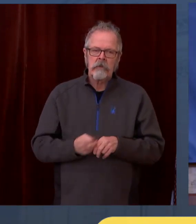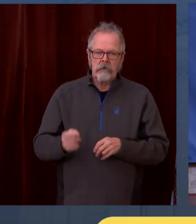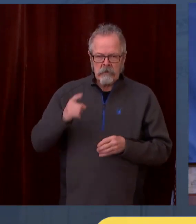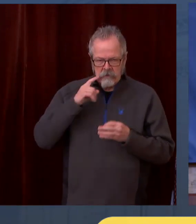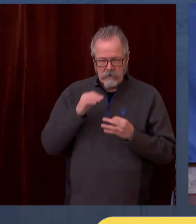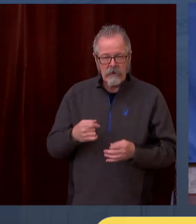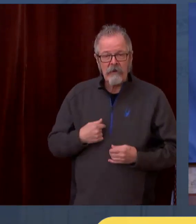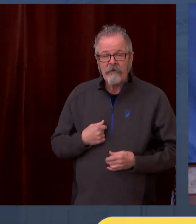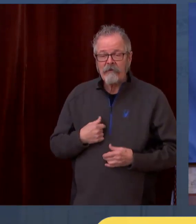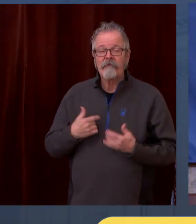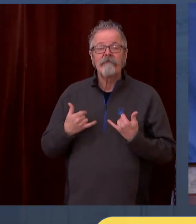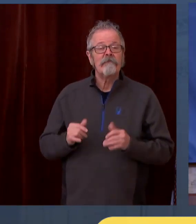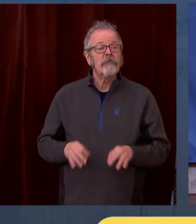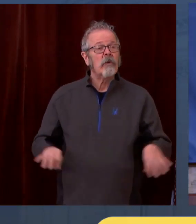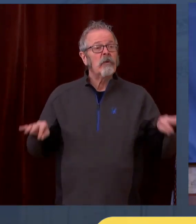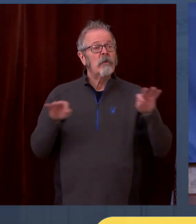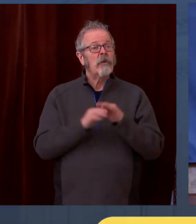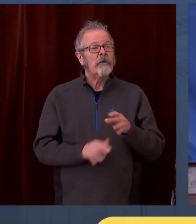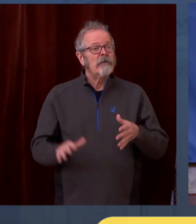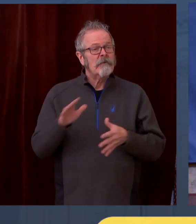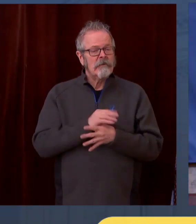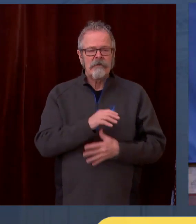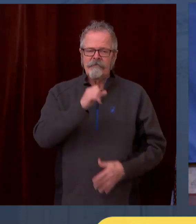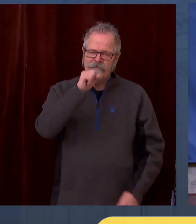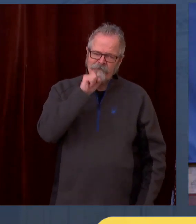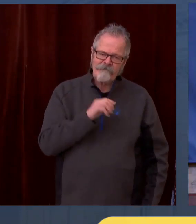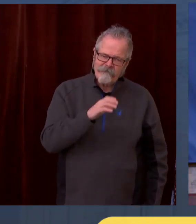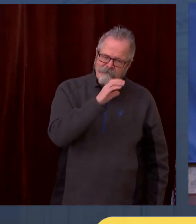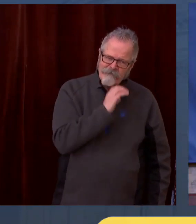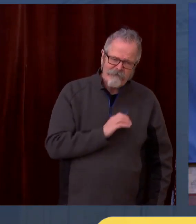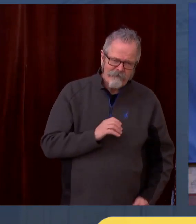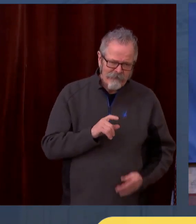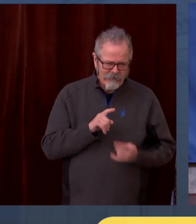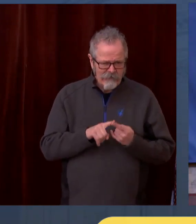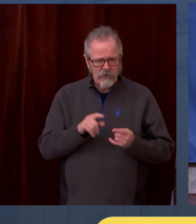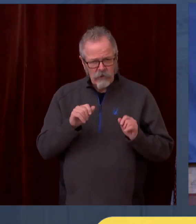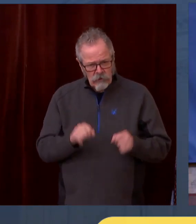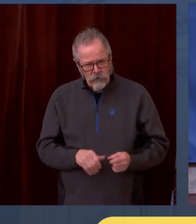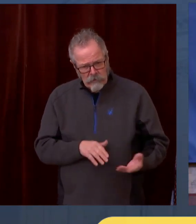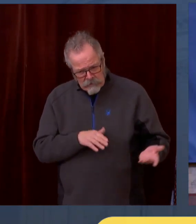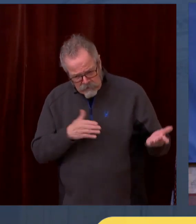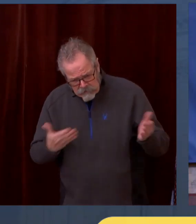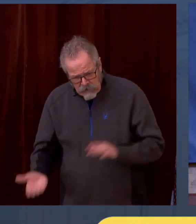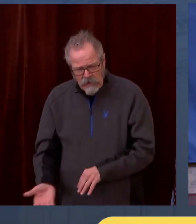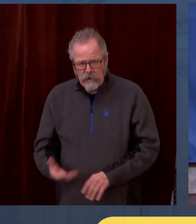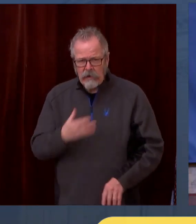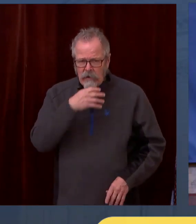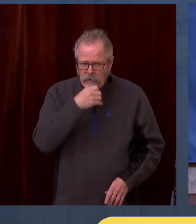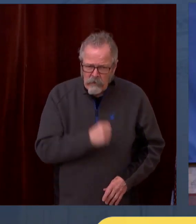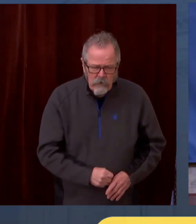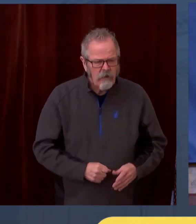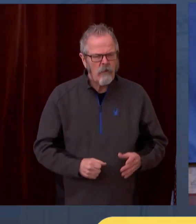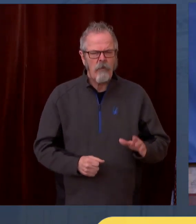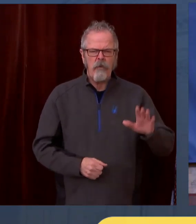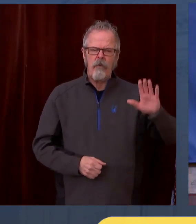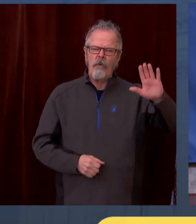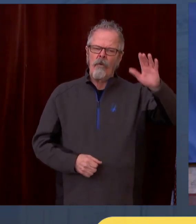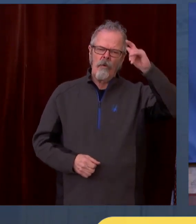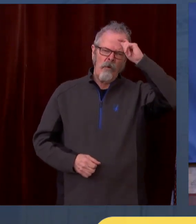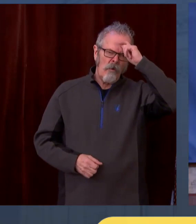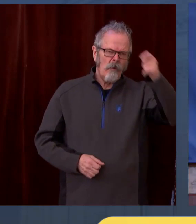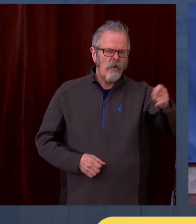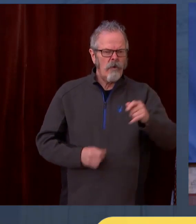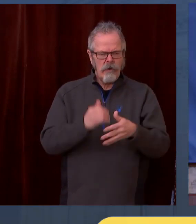were more essential in a sense because we get our basic foodstuffs from grocery stores. This is not to diminish the importance